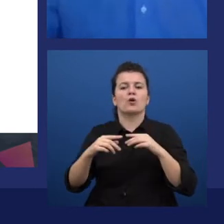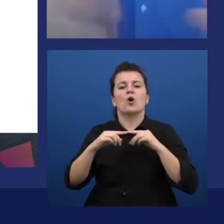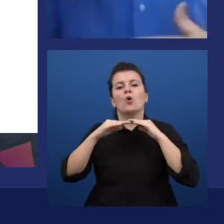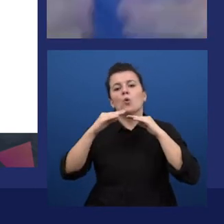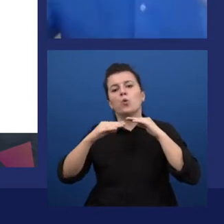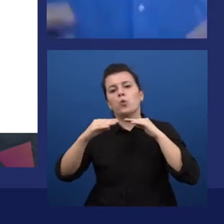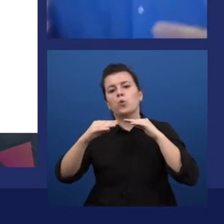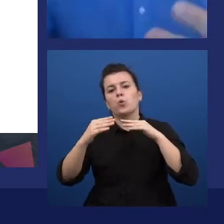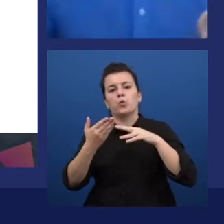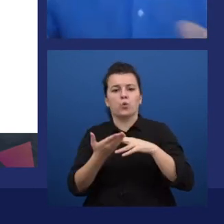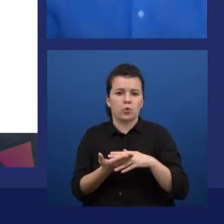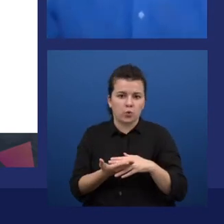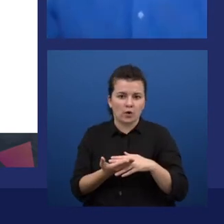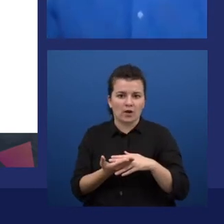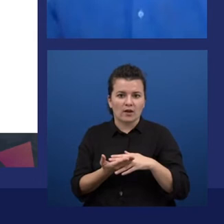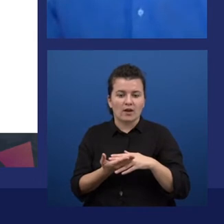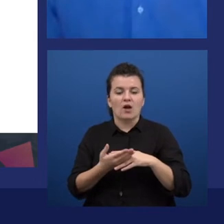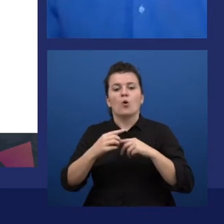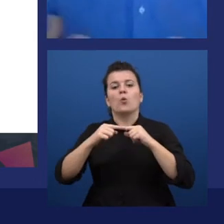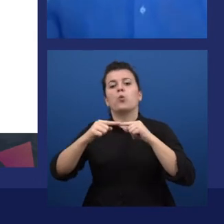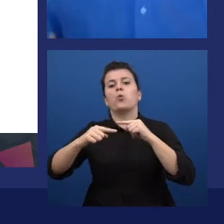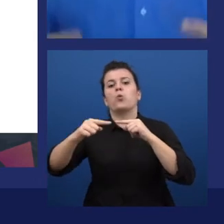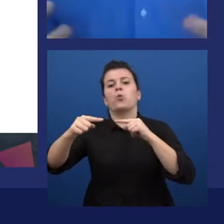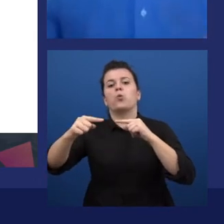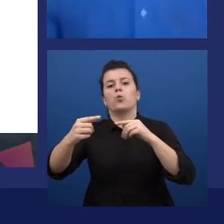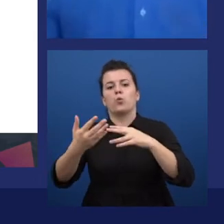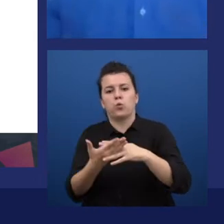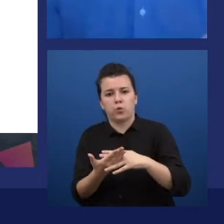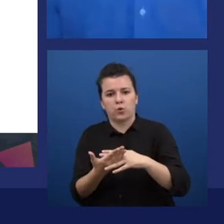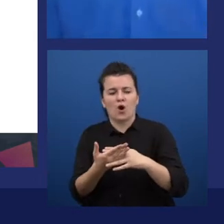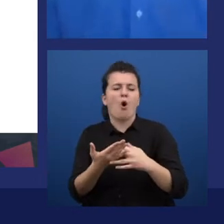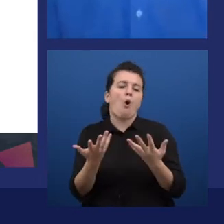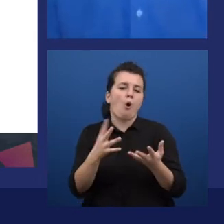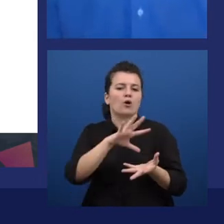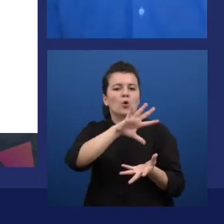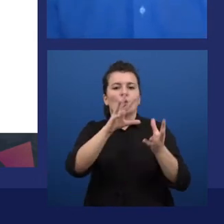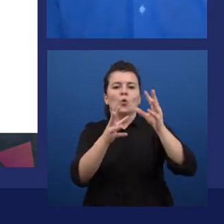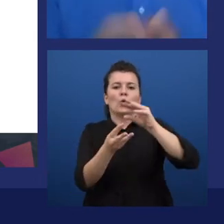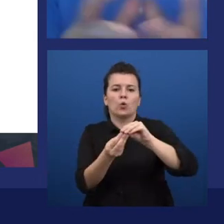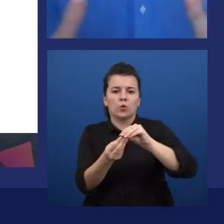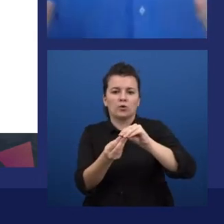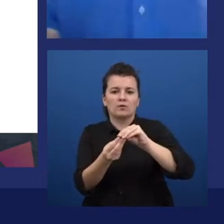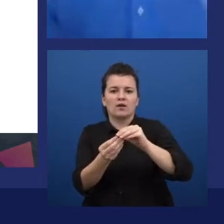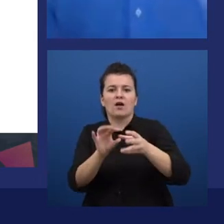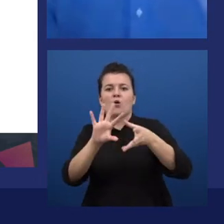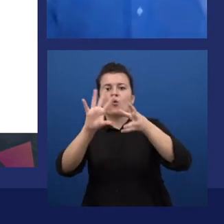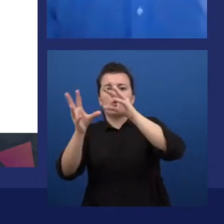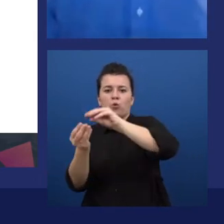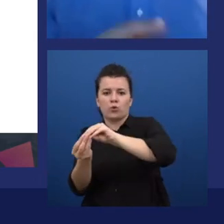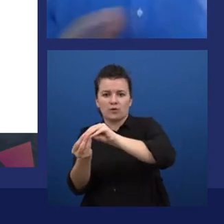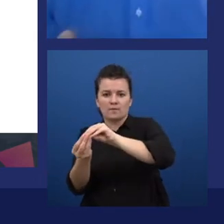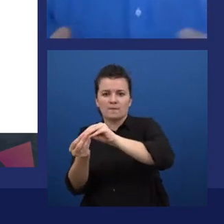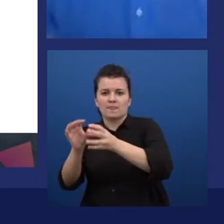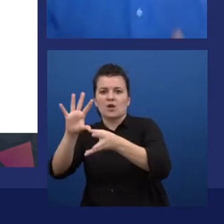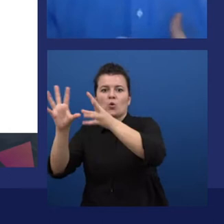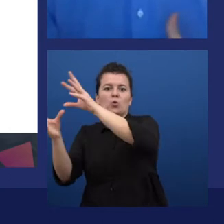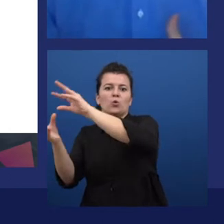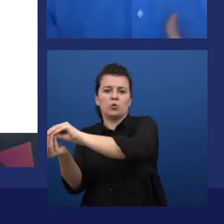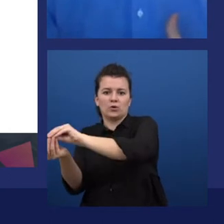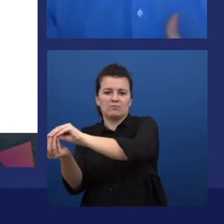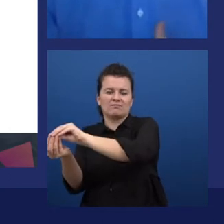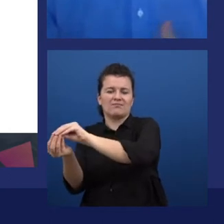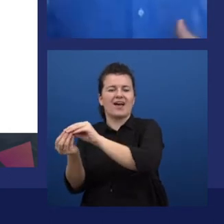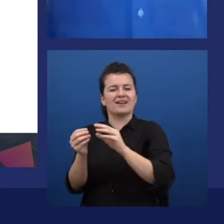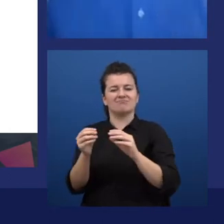some sequence of sentences. So make it more and more natural. It comes out actually pretty, pretty